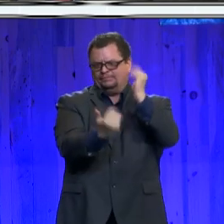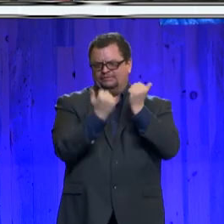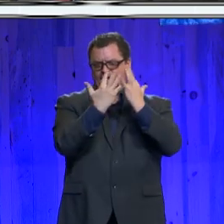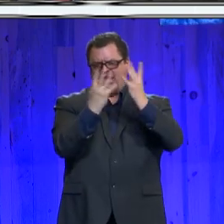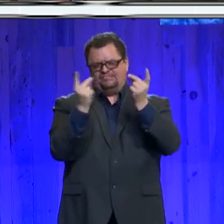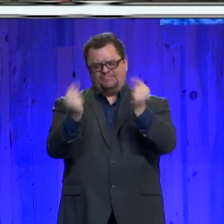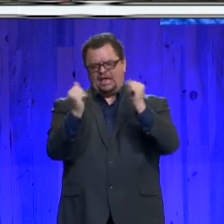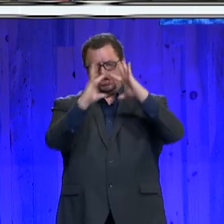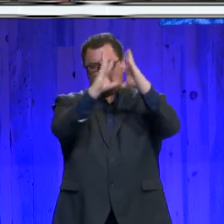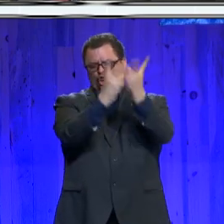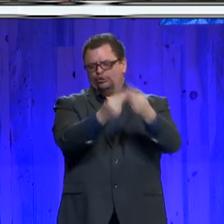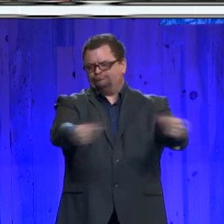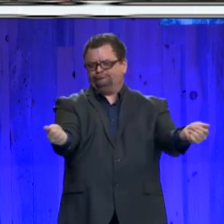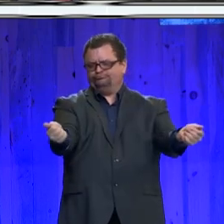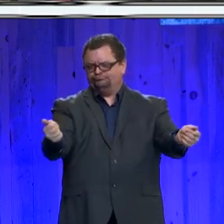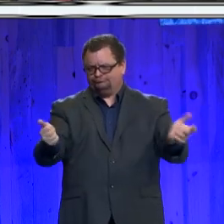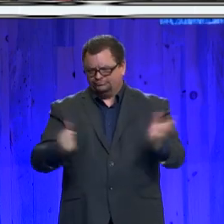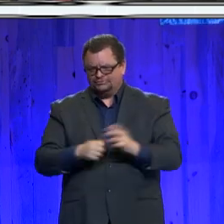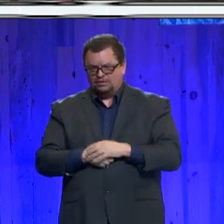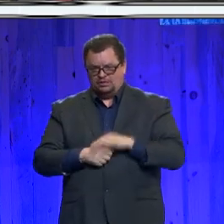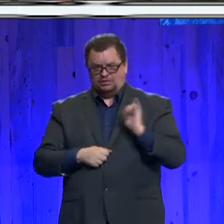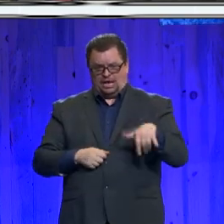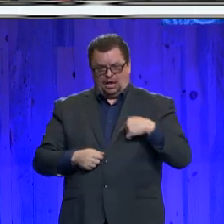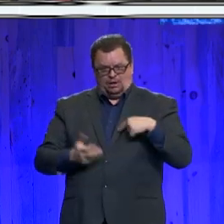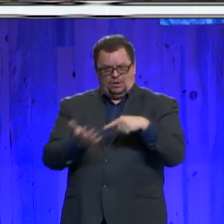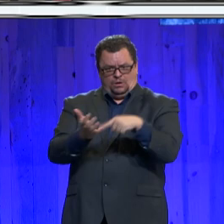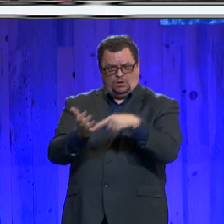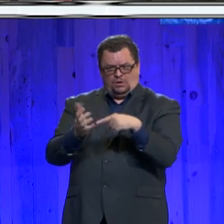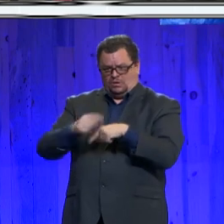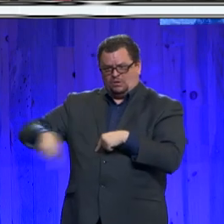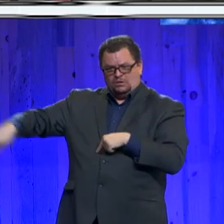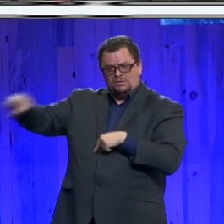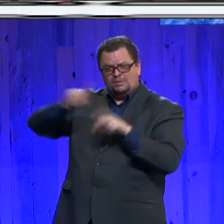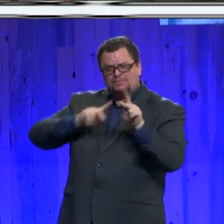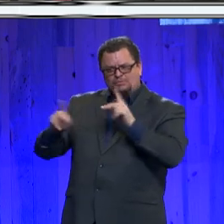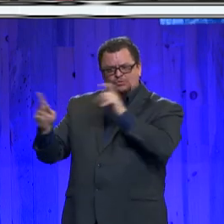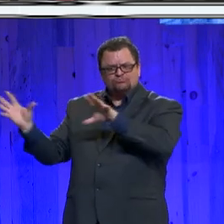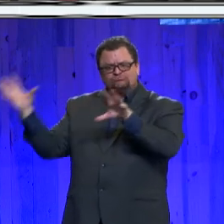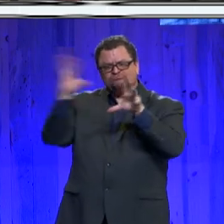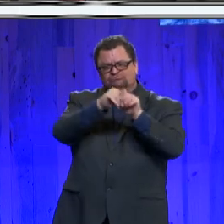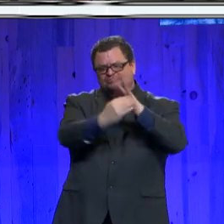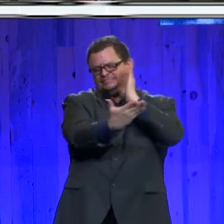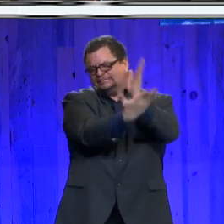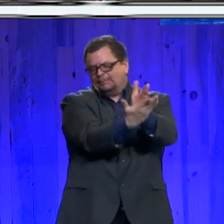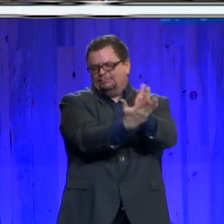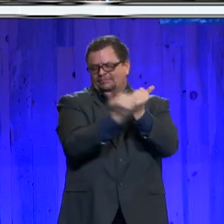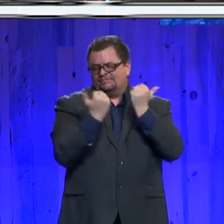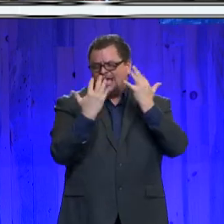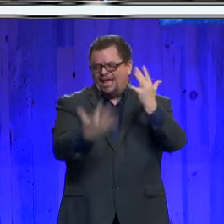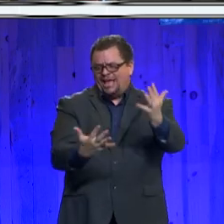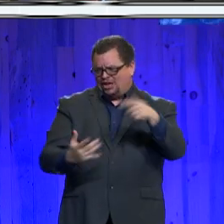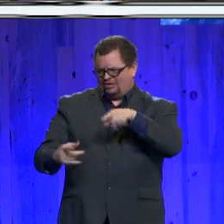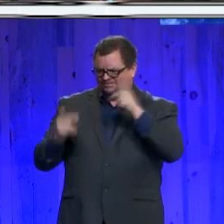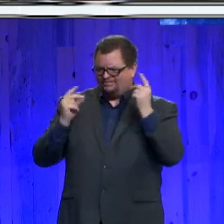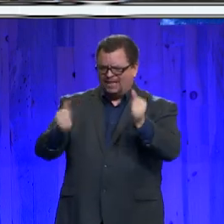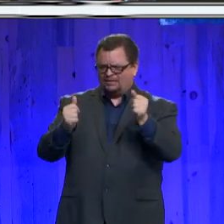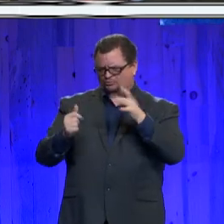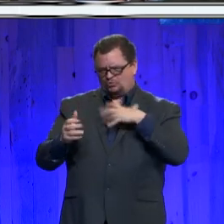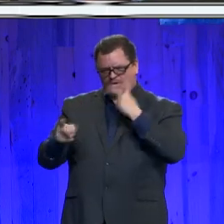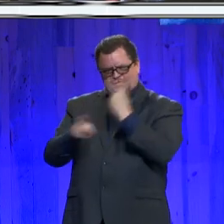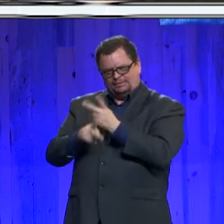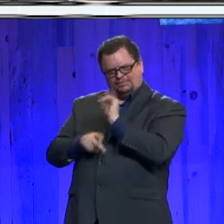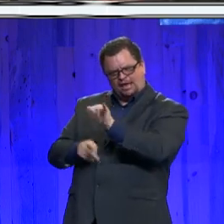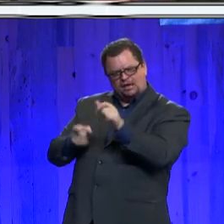we owe a debt of gratitude to the men and women who fought the bird's eye fire and kept it under control. Thank you.